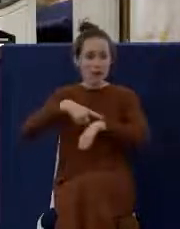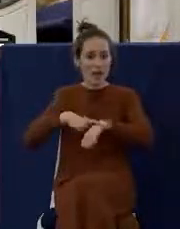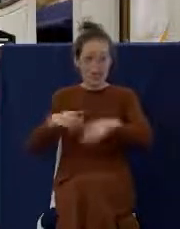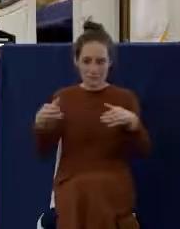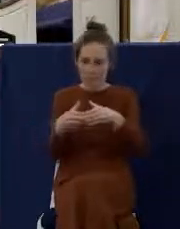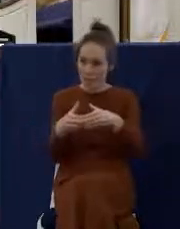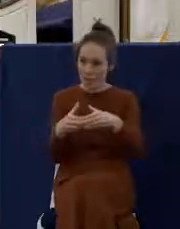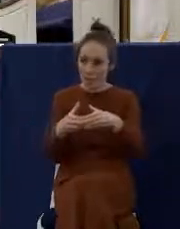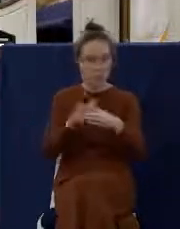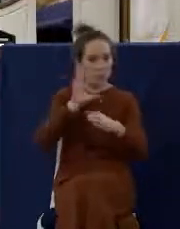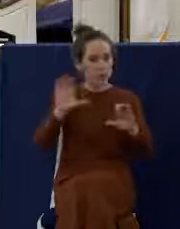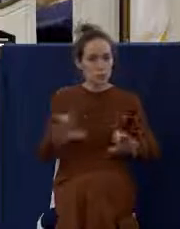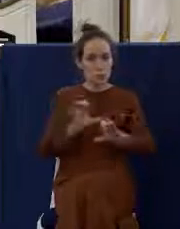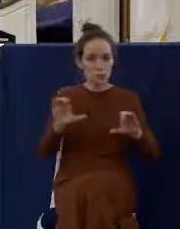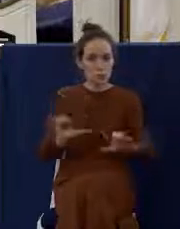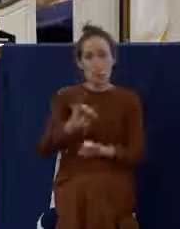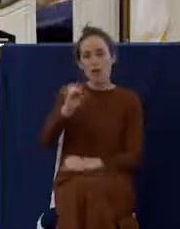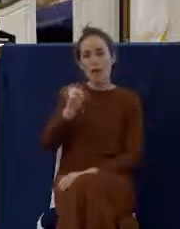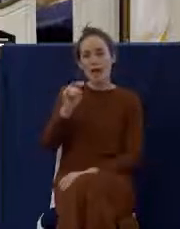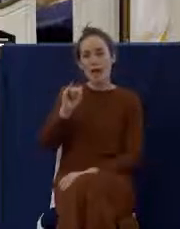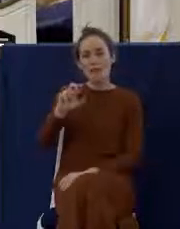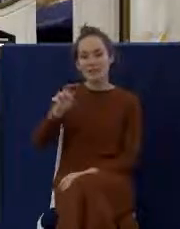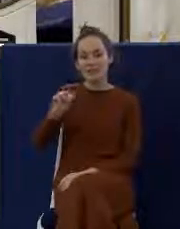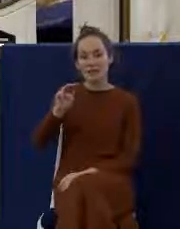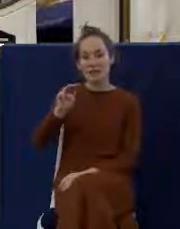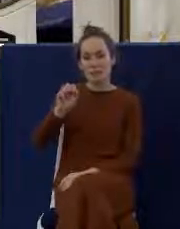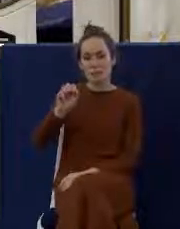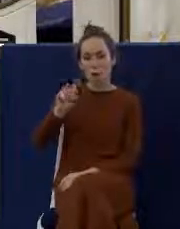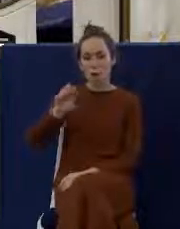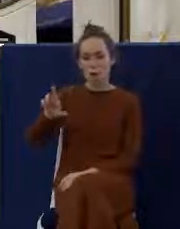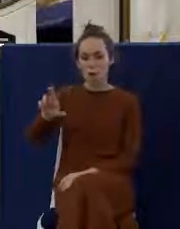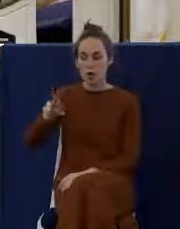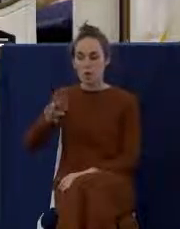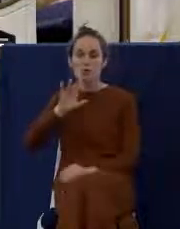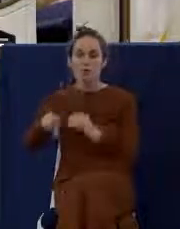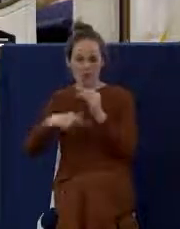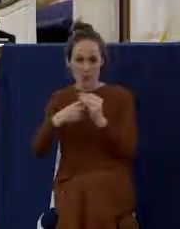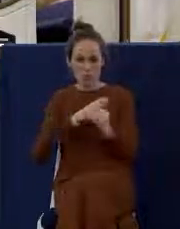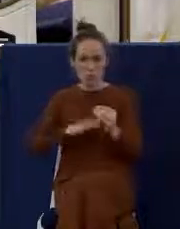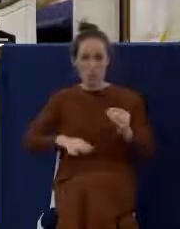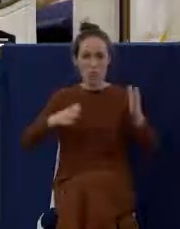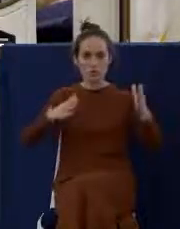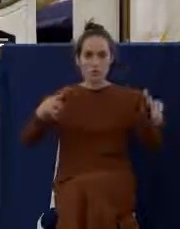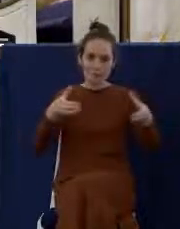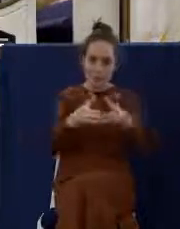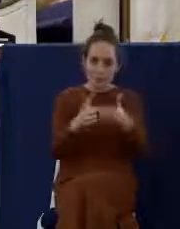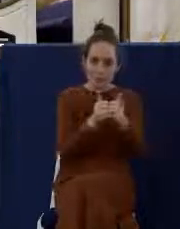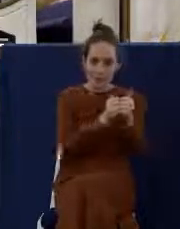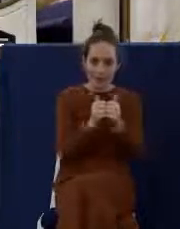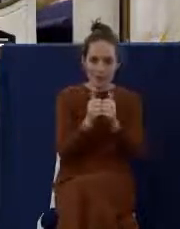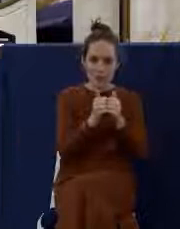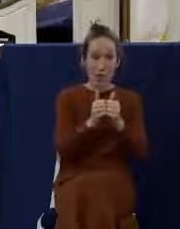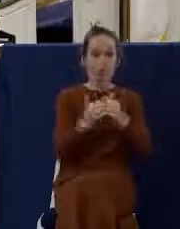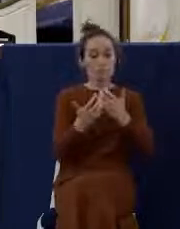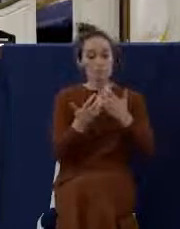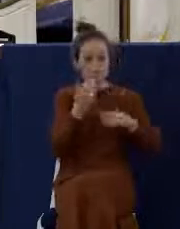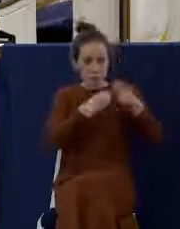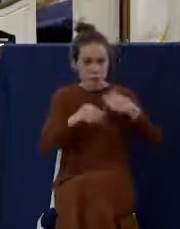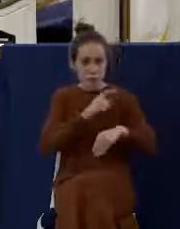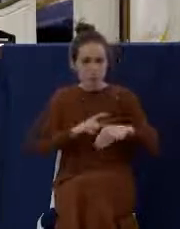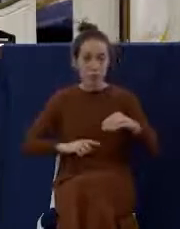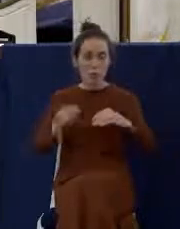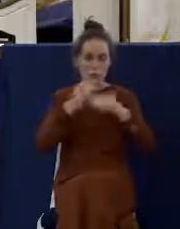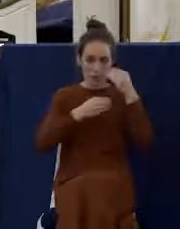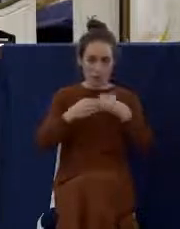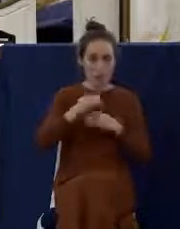Justin Martyr speaks of the Christians meeting on Sunday and partaking in communion. So this was the pattern of the early